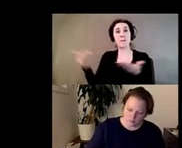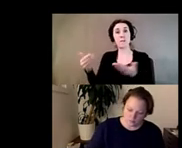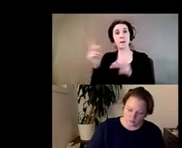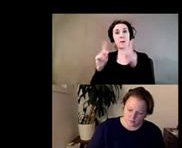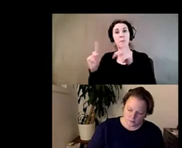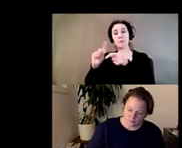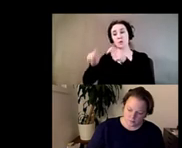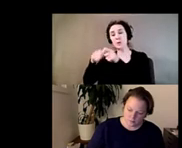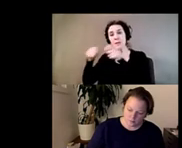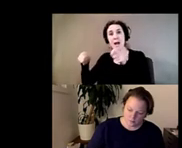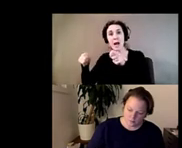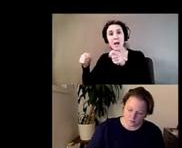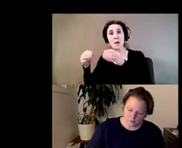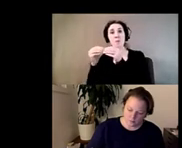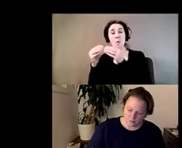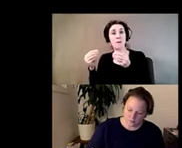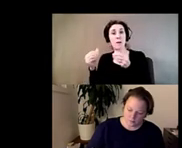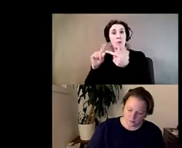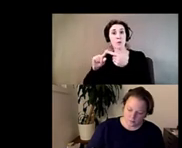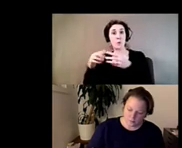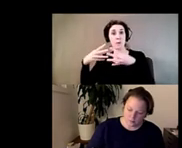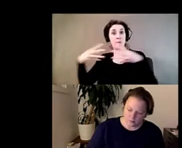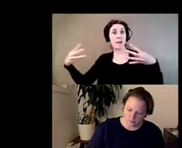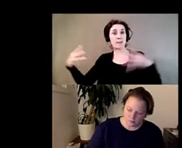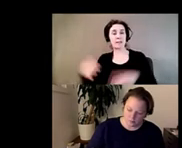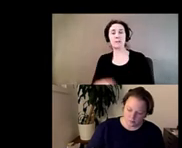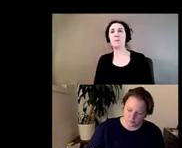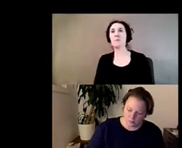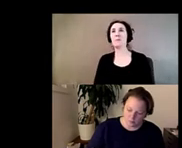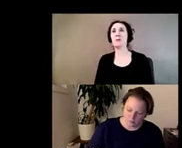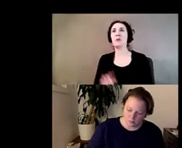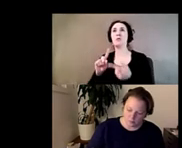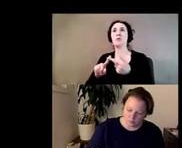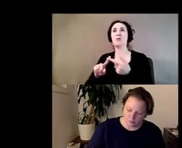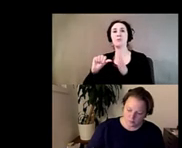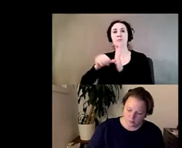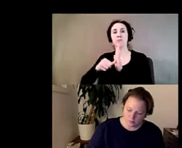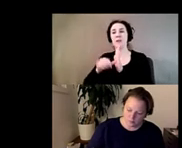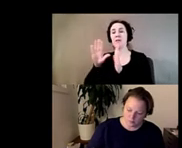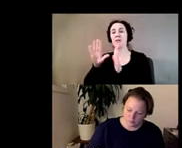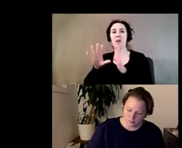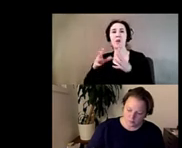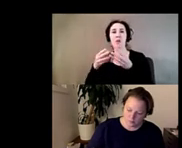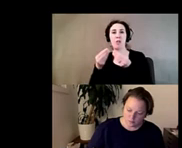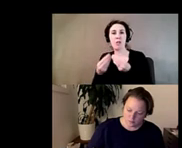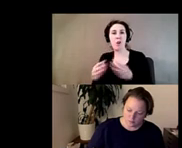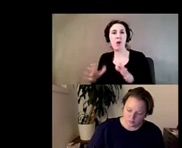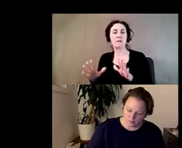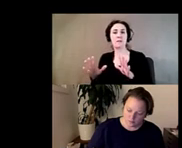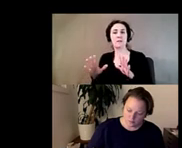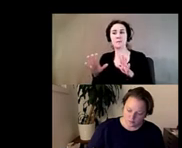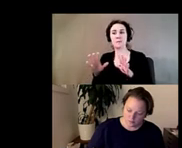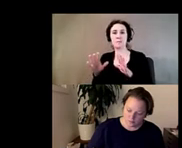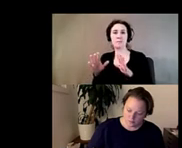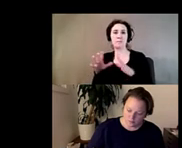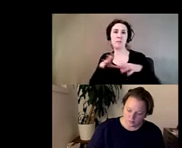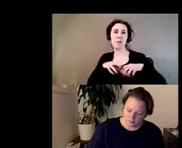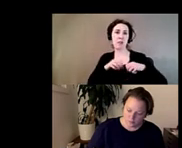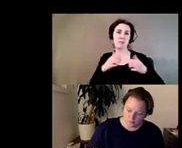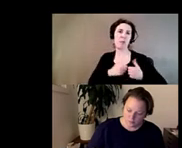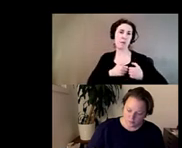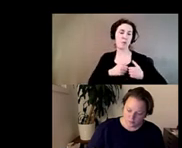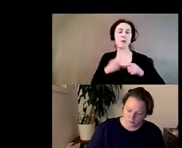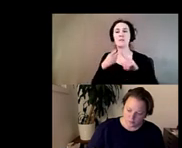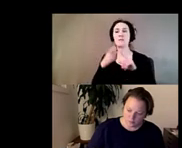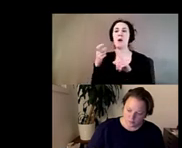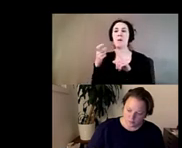strips of fabric to the fence um to mark their lost loved ones from covid um and over the last year i've